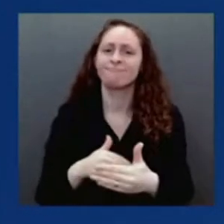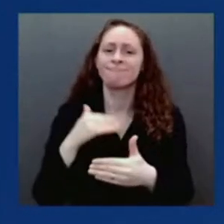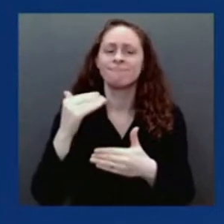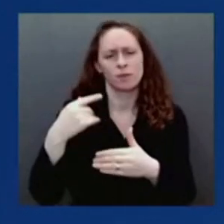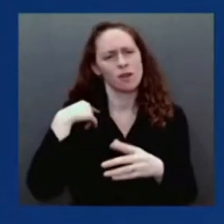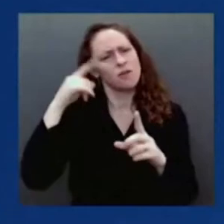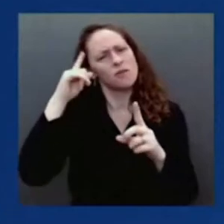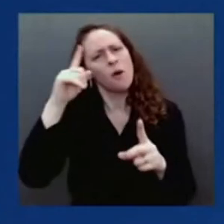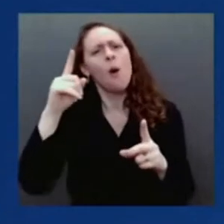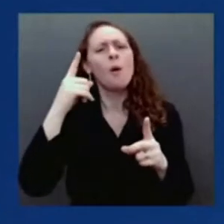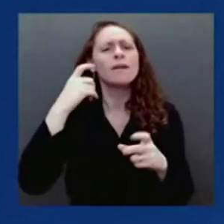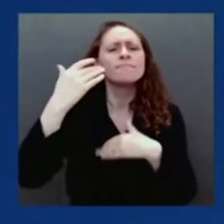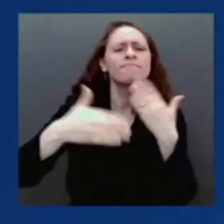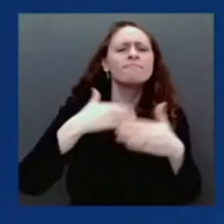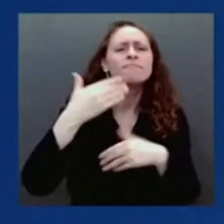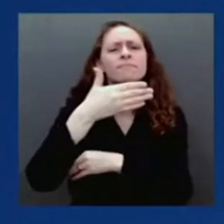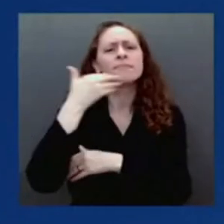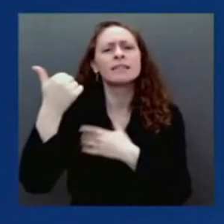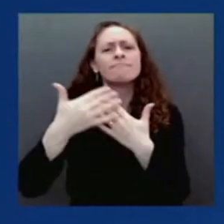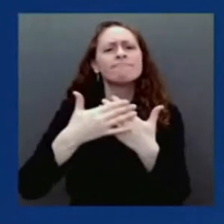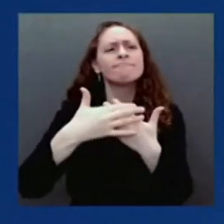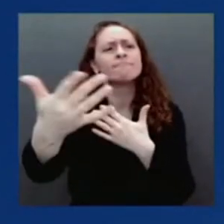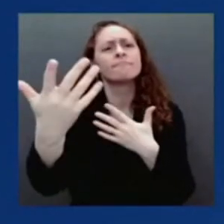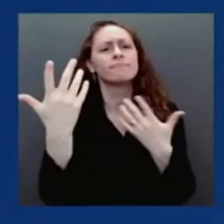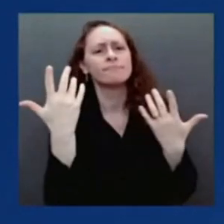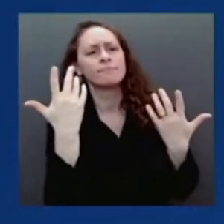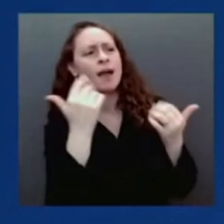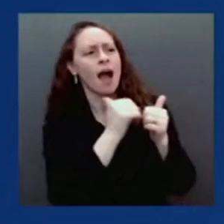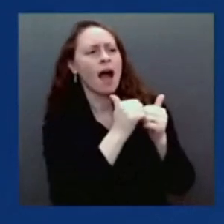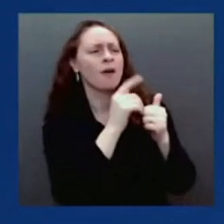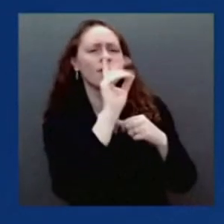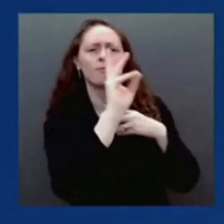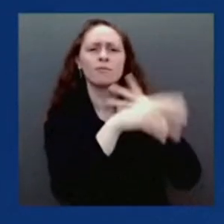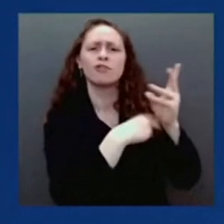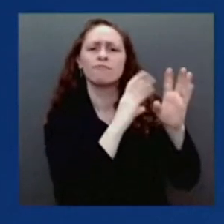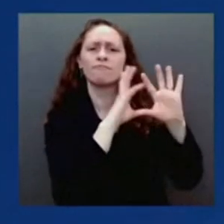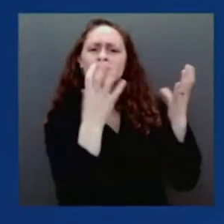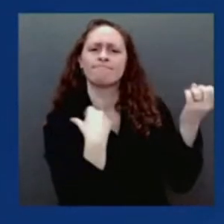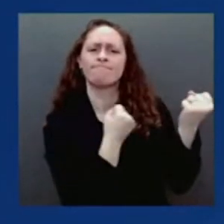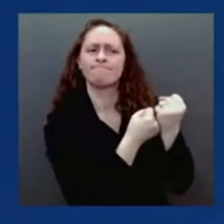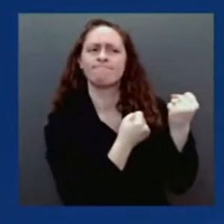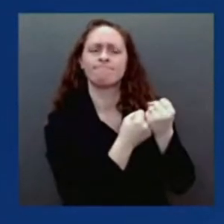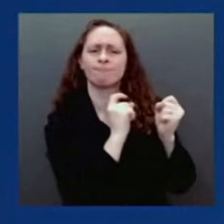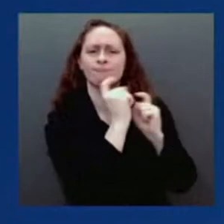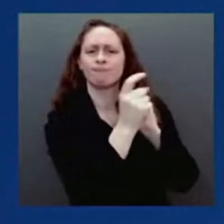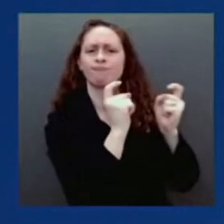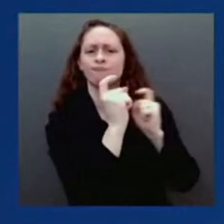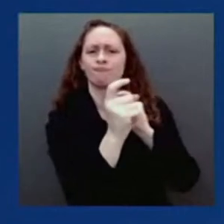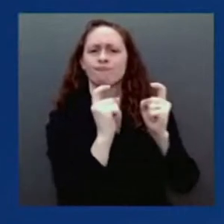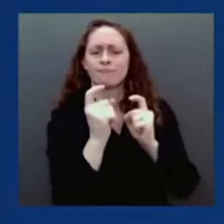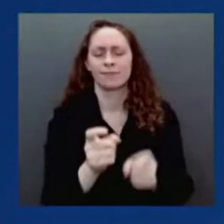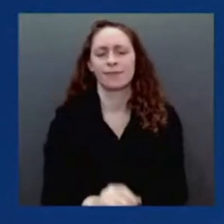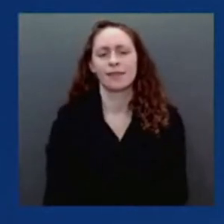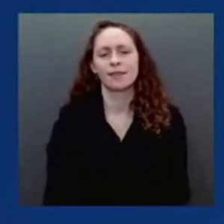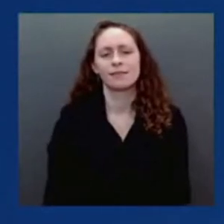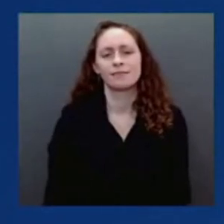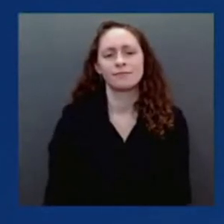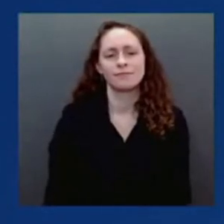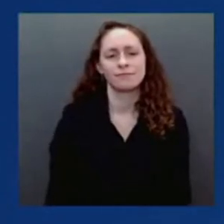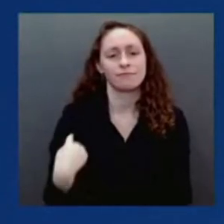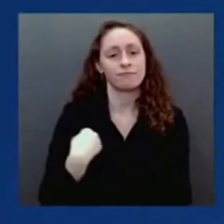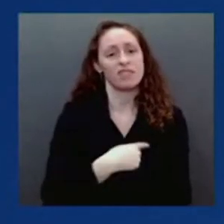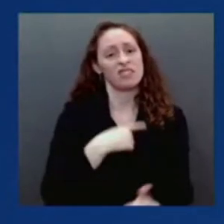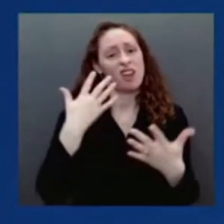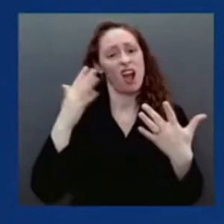At President Biden's direction, we're donating 1.2 billion vaccine doses, the largest